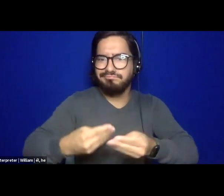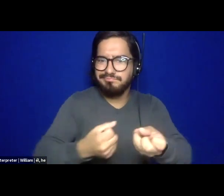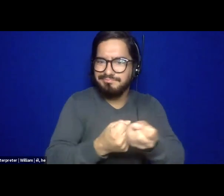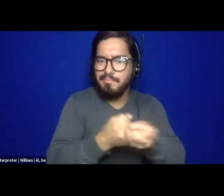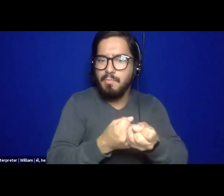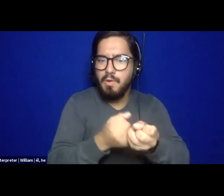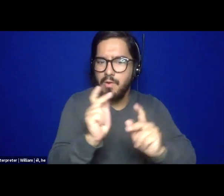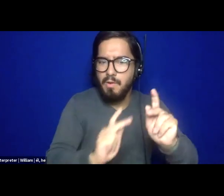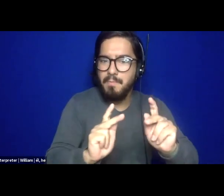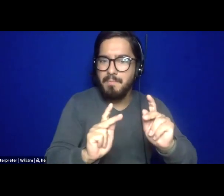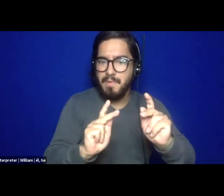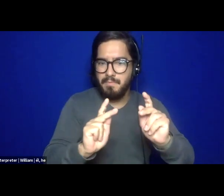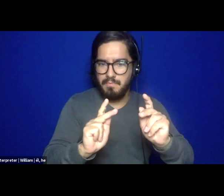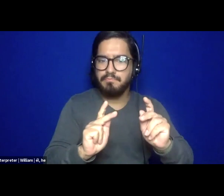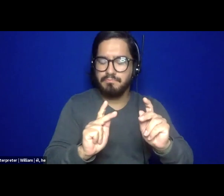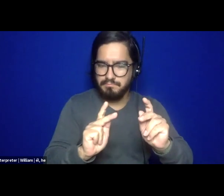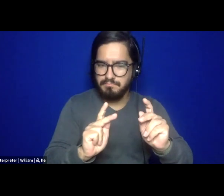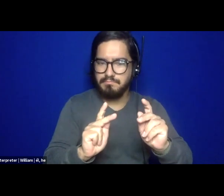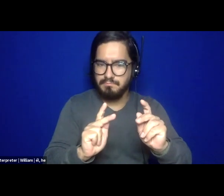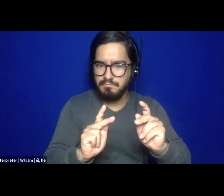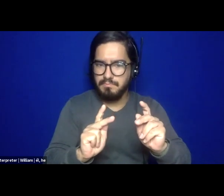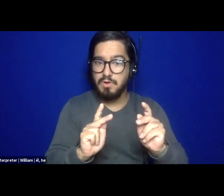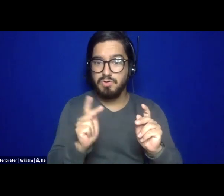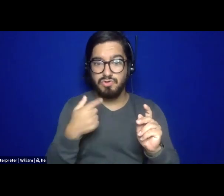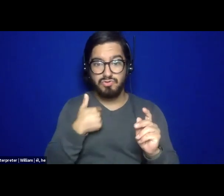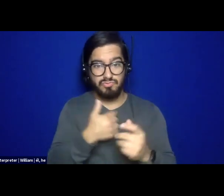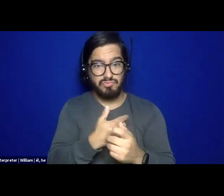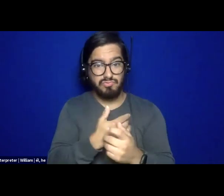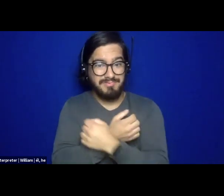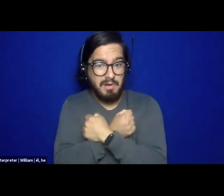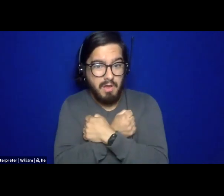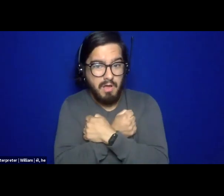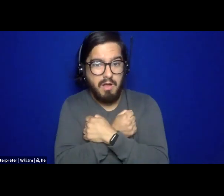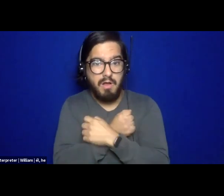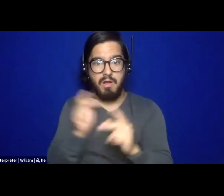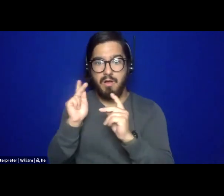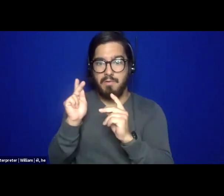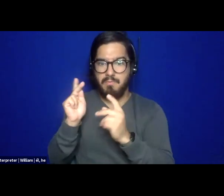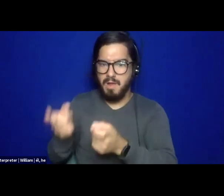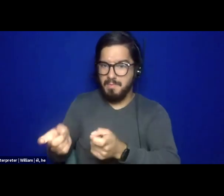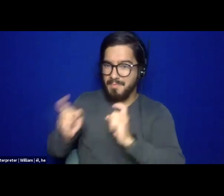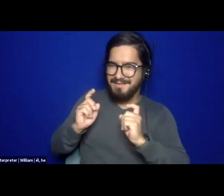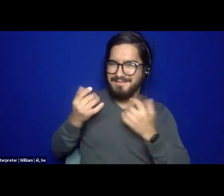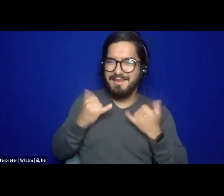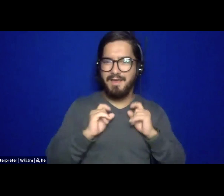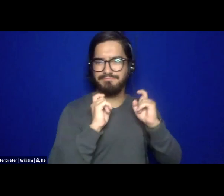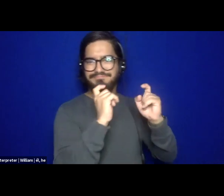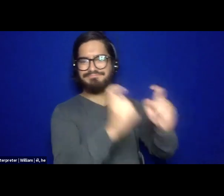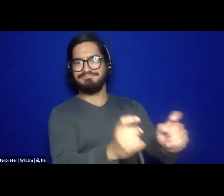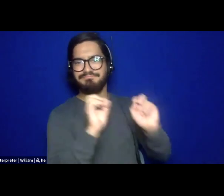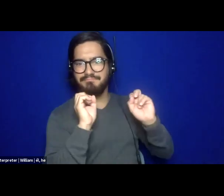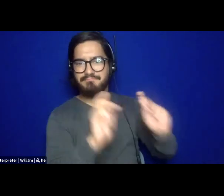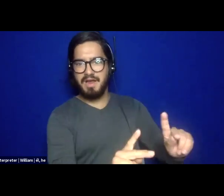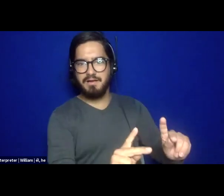to me, and so what I am so grateful to have the opportunity to be on this panel for such